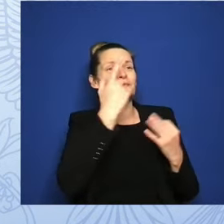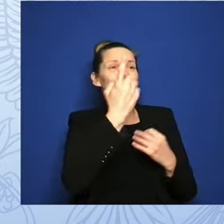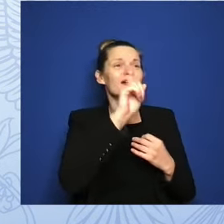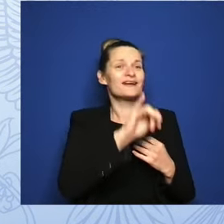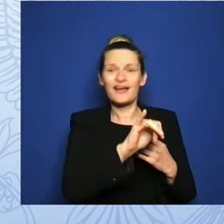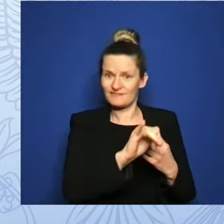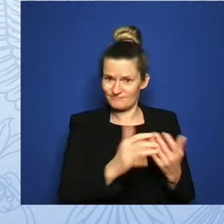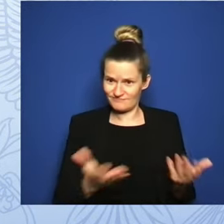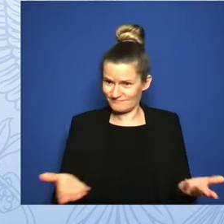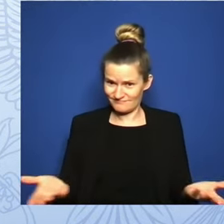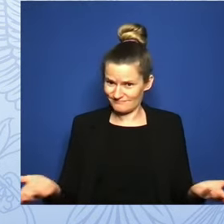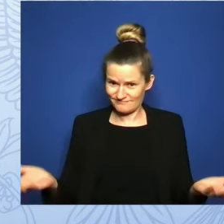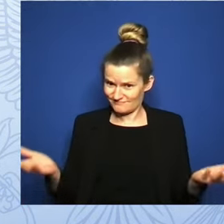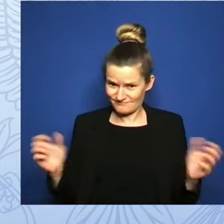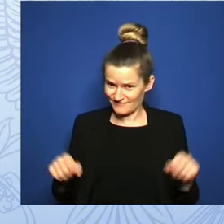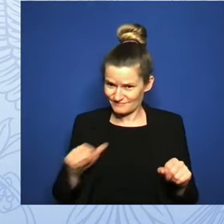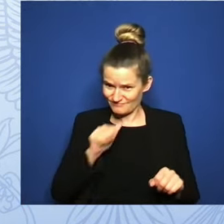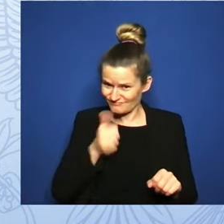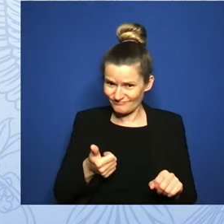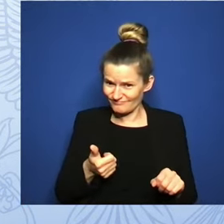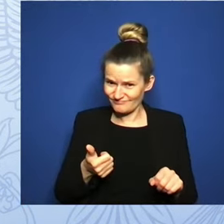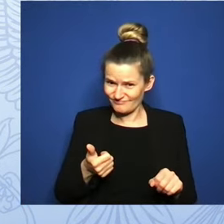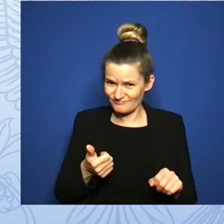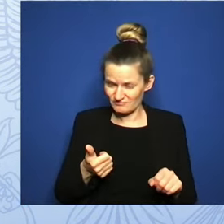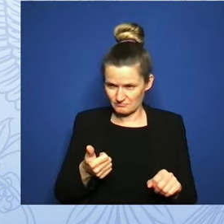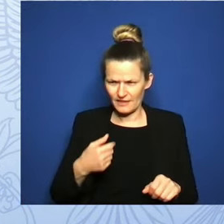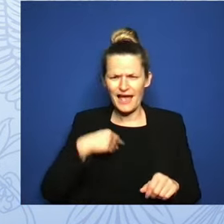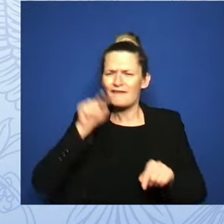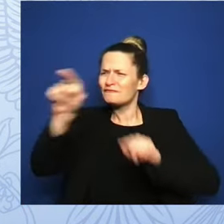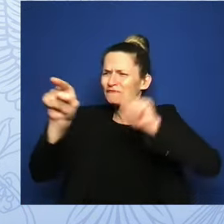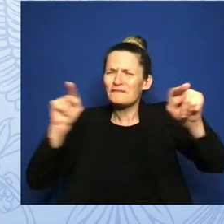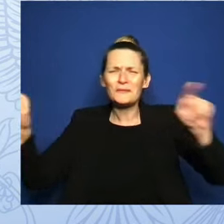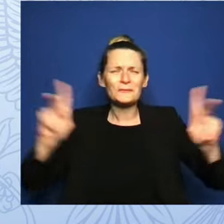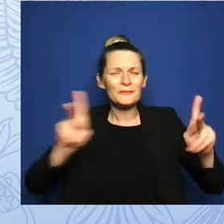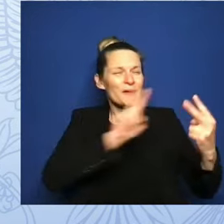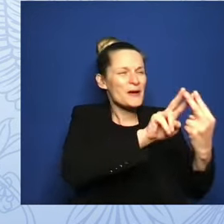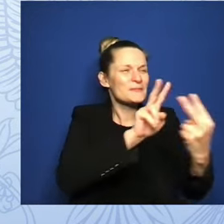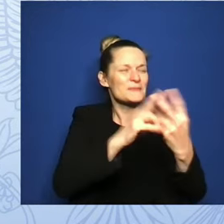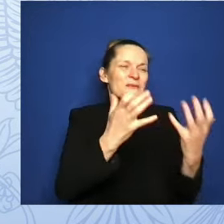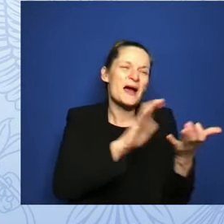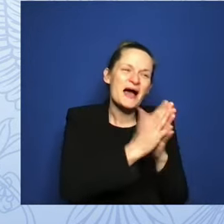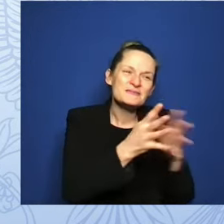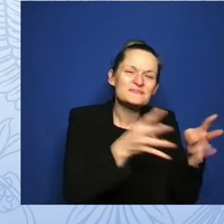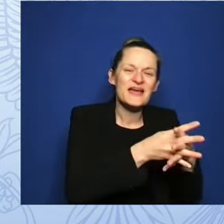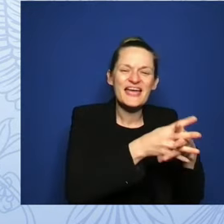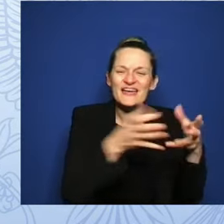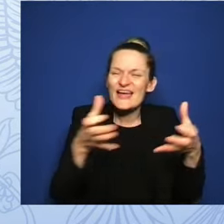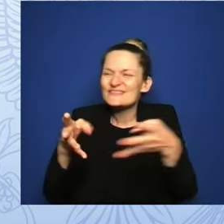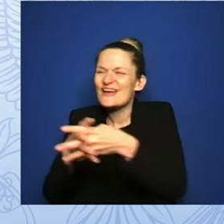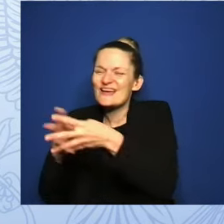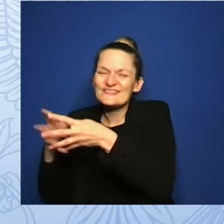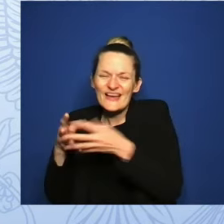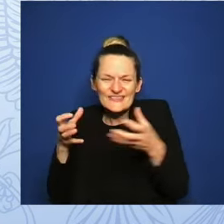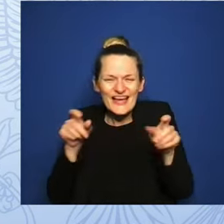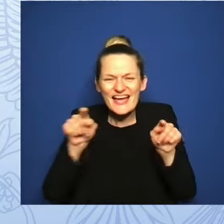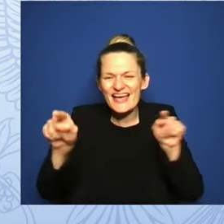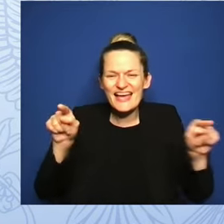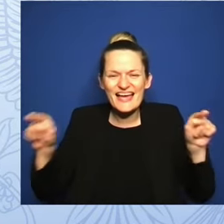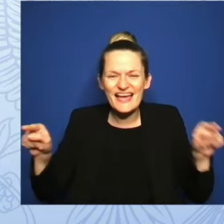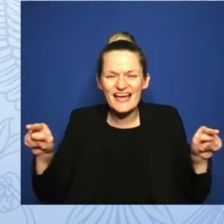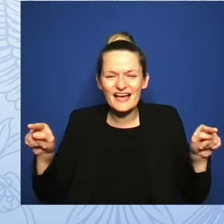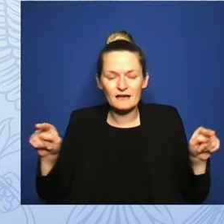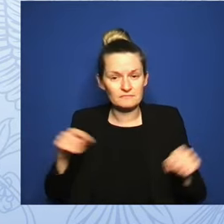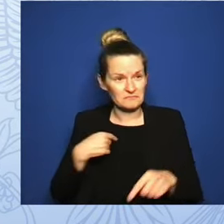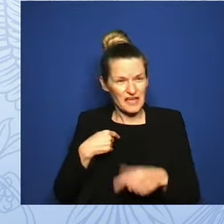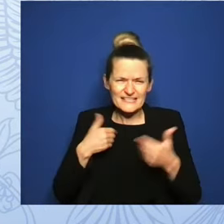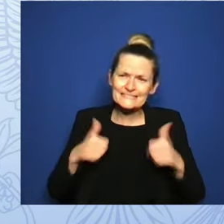to have a child. Before starting IVF, we'd lost more than a dozen pregnancies, only one of those making it past six weeks, and that was